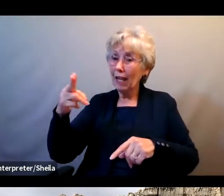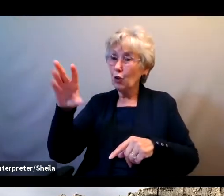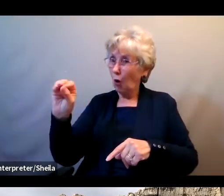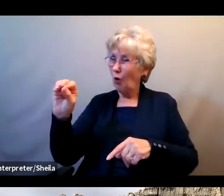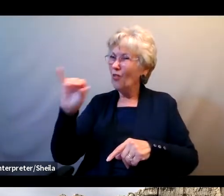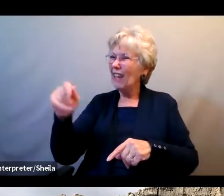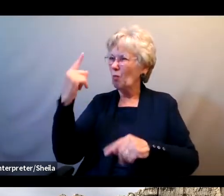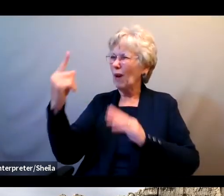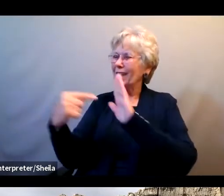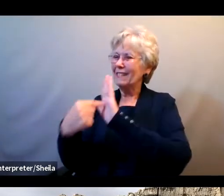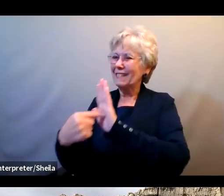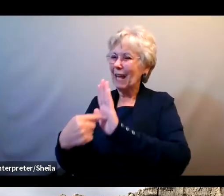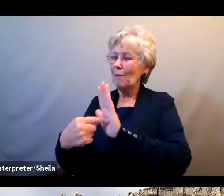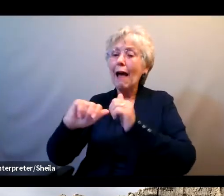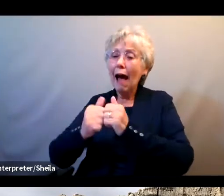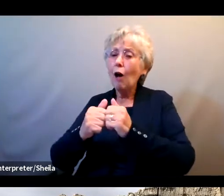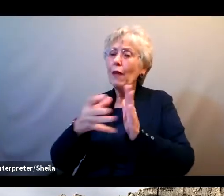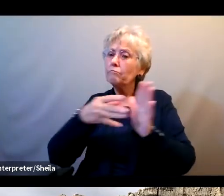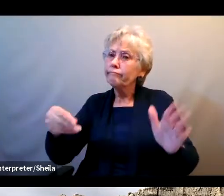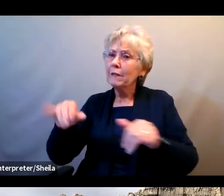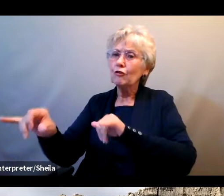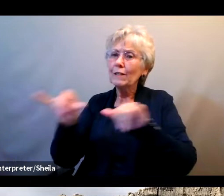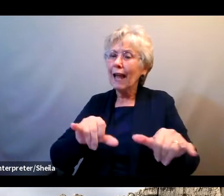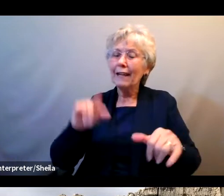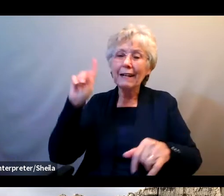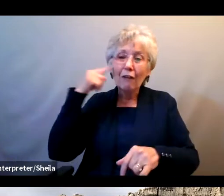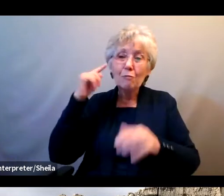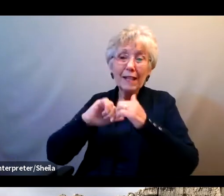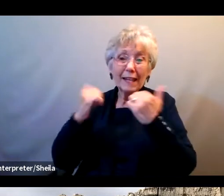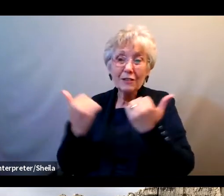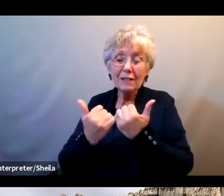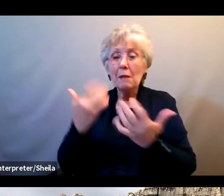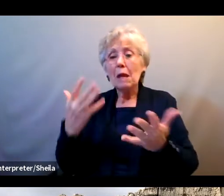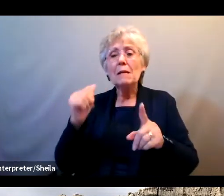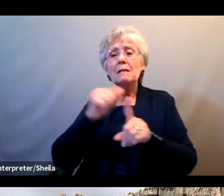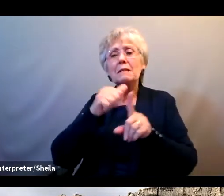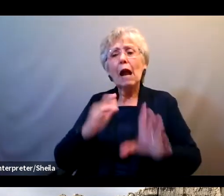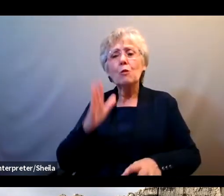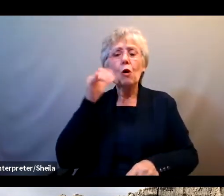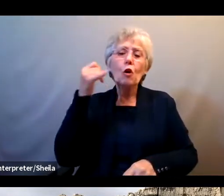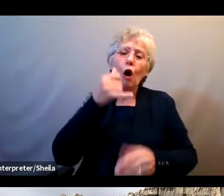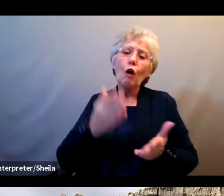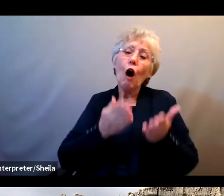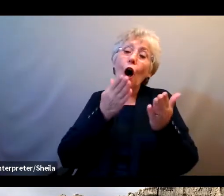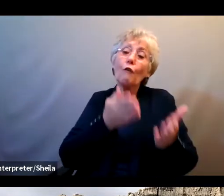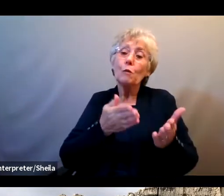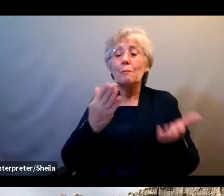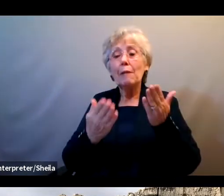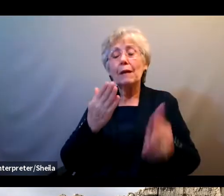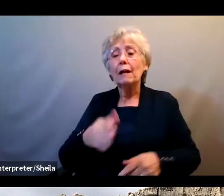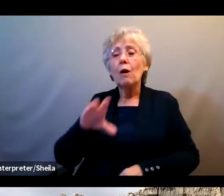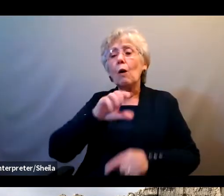impersonate a government agency. Scammers might call to offer things like a COVID-19 kit,